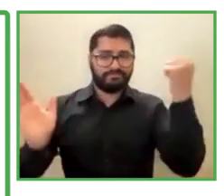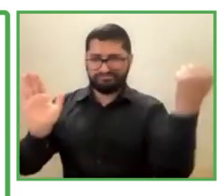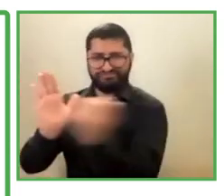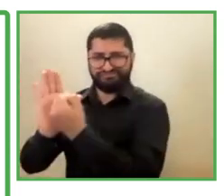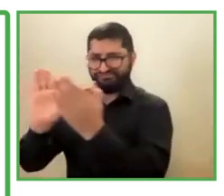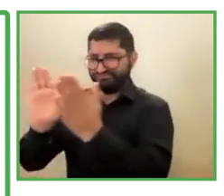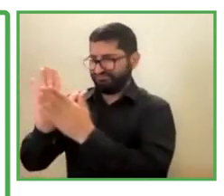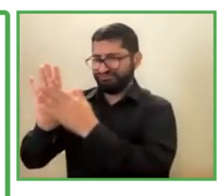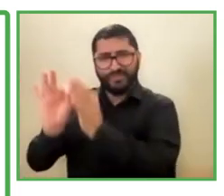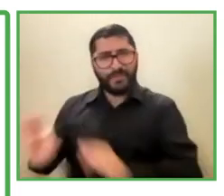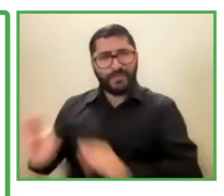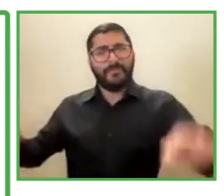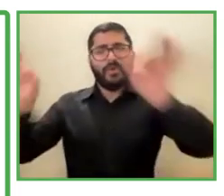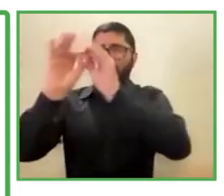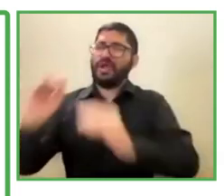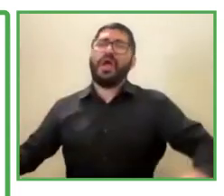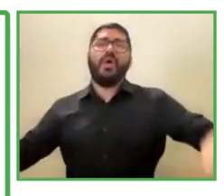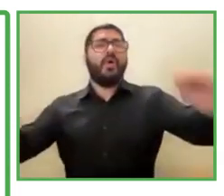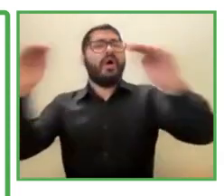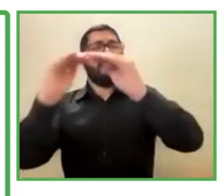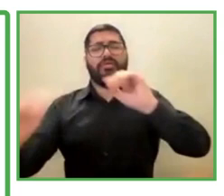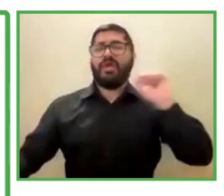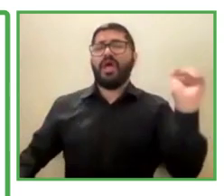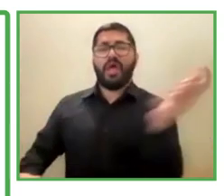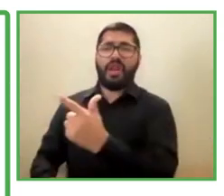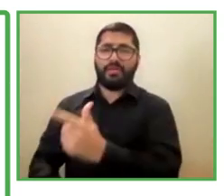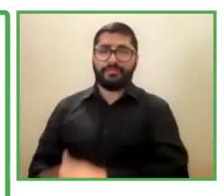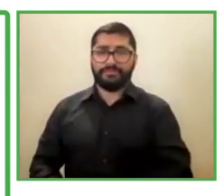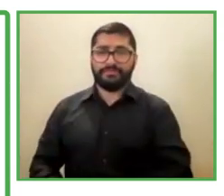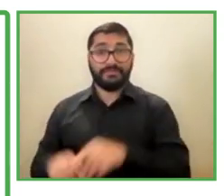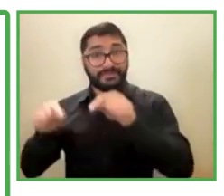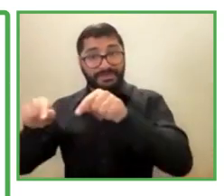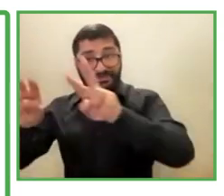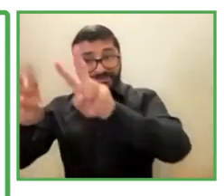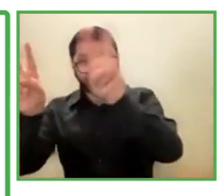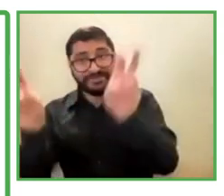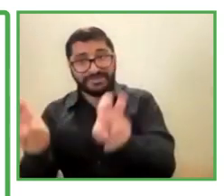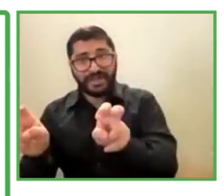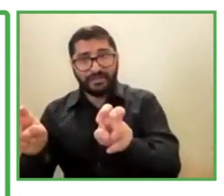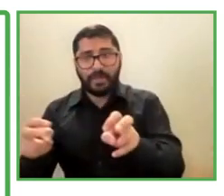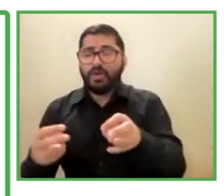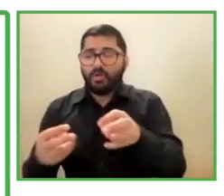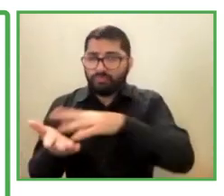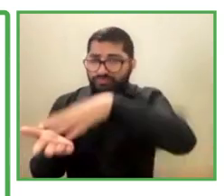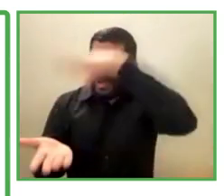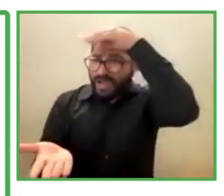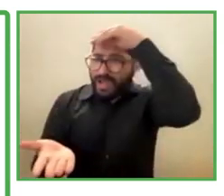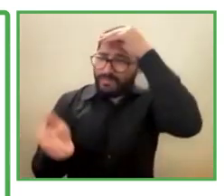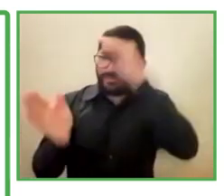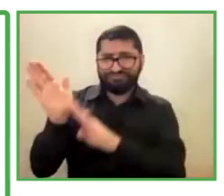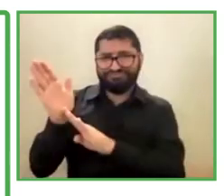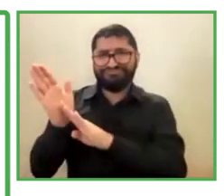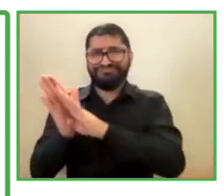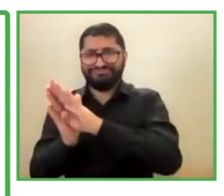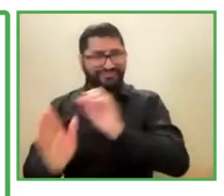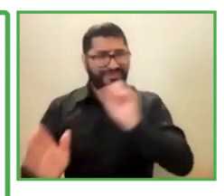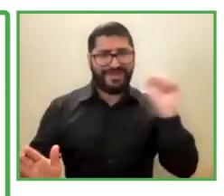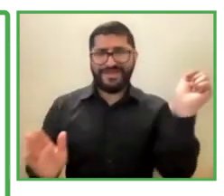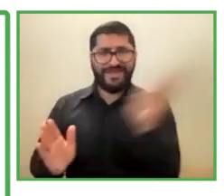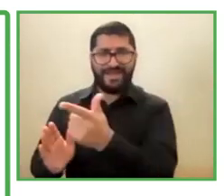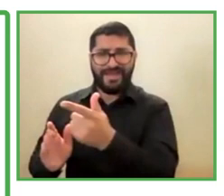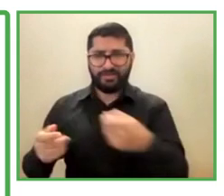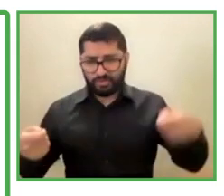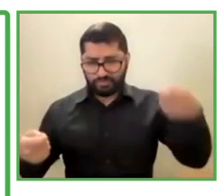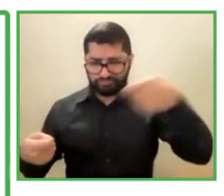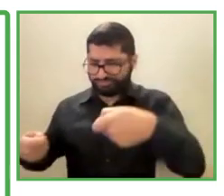the work in an equal manner. What you learn here and how you grow with everyone that we work